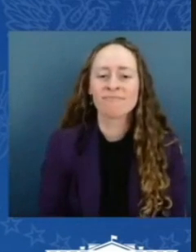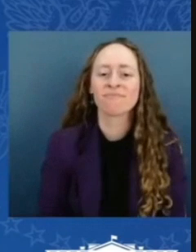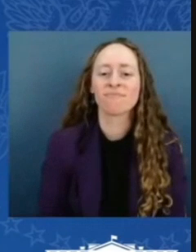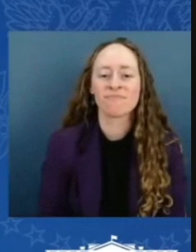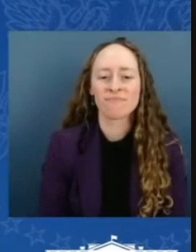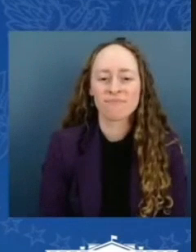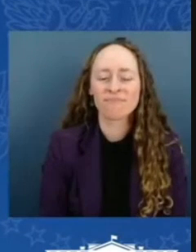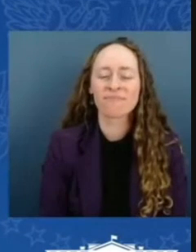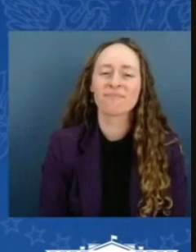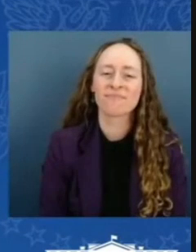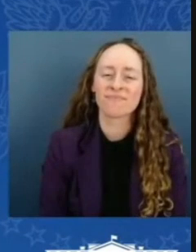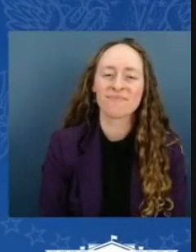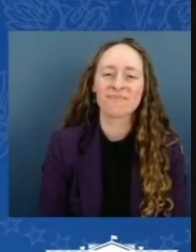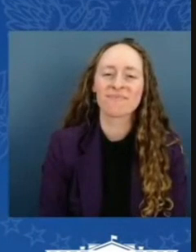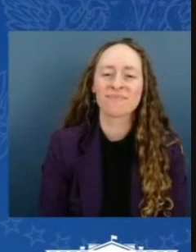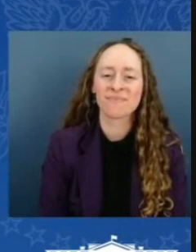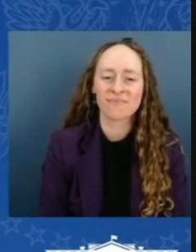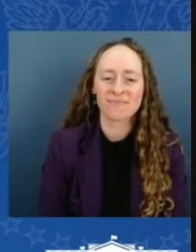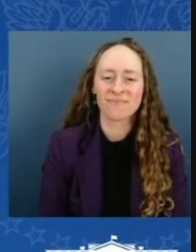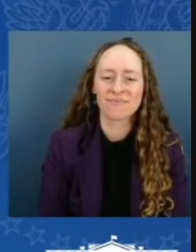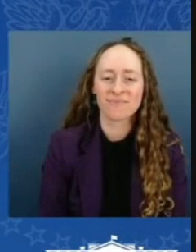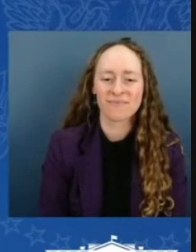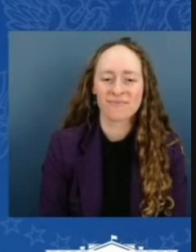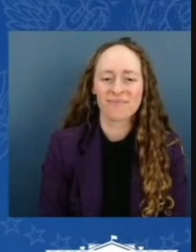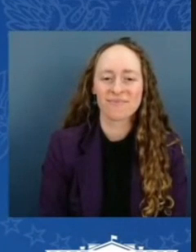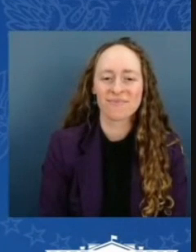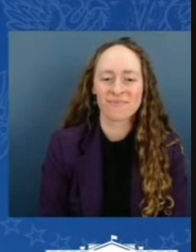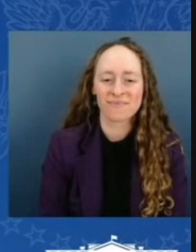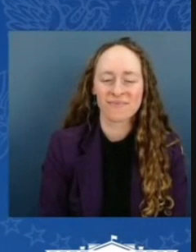I'll tell you what. I'm going to enjoy the men's basketball.